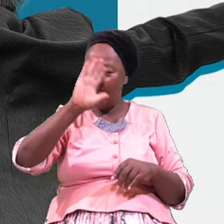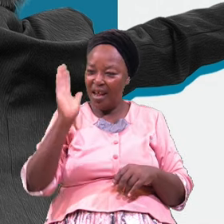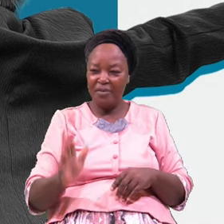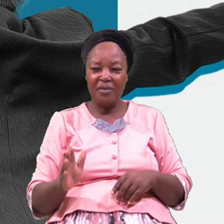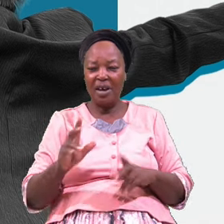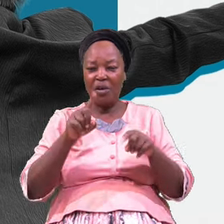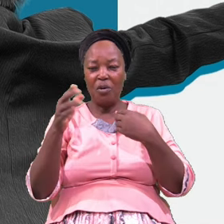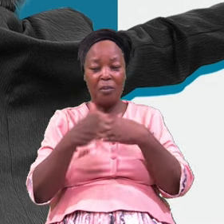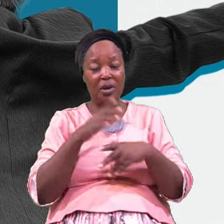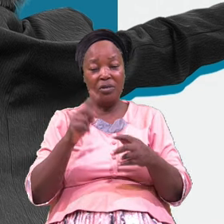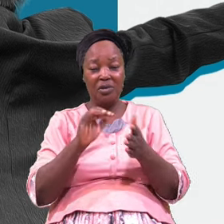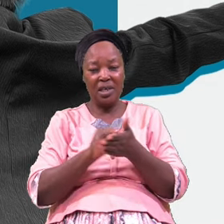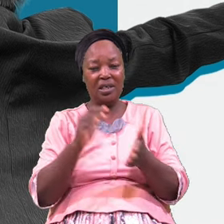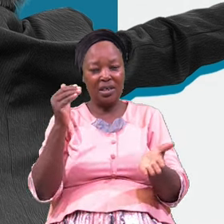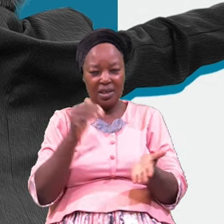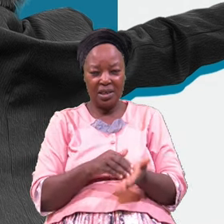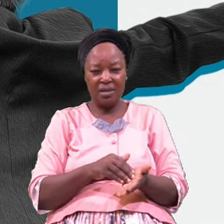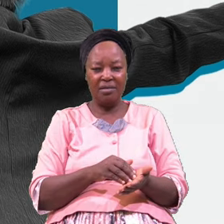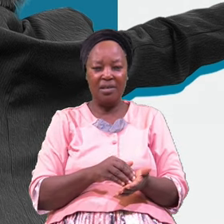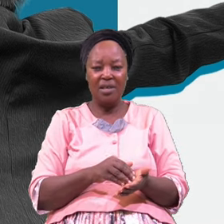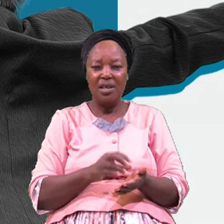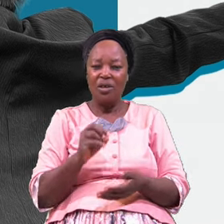Are You Not Too Far From Menu